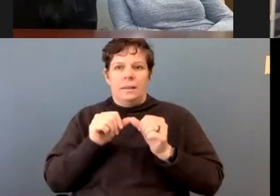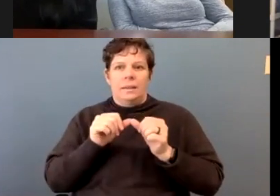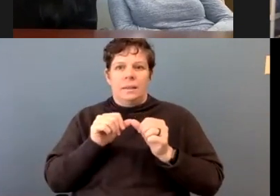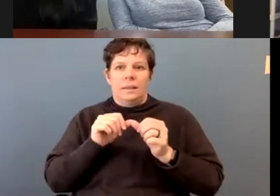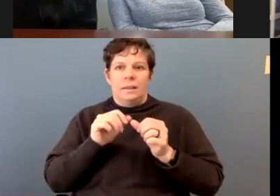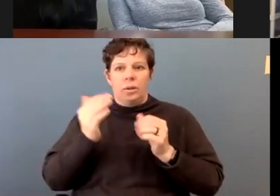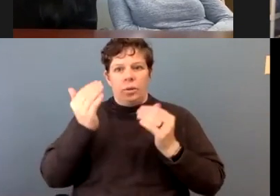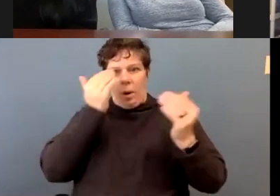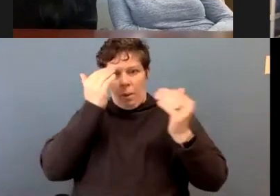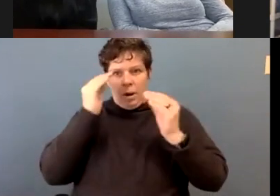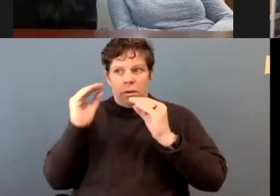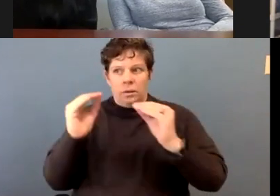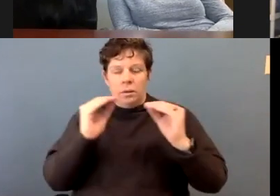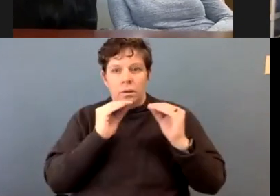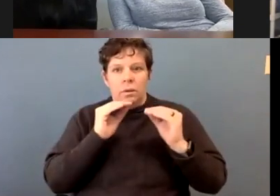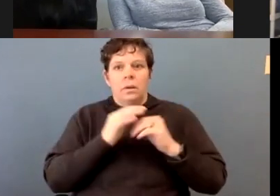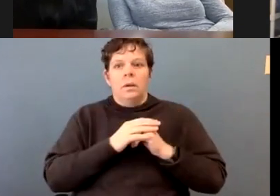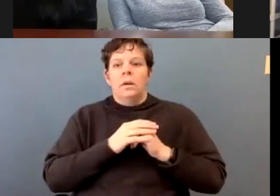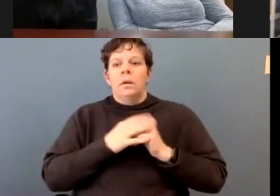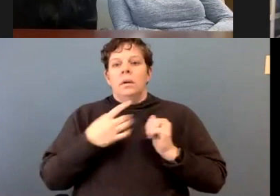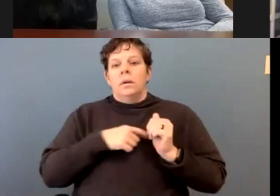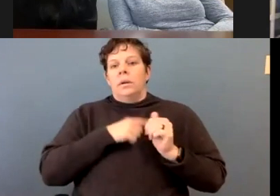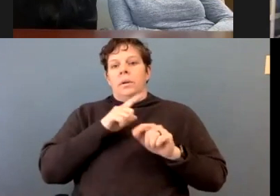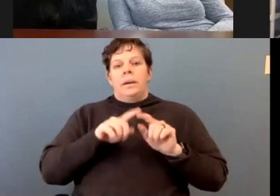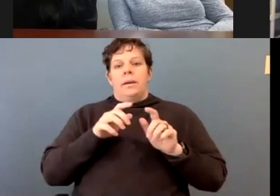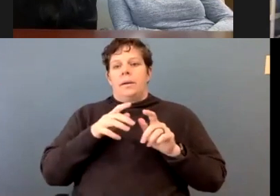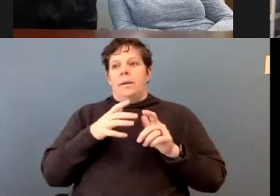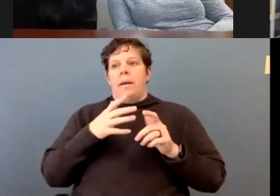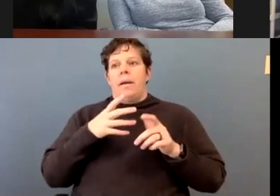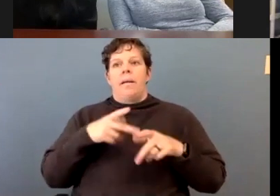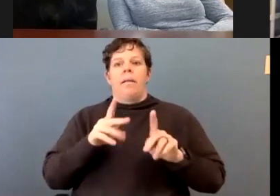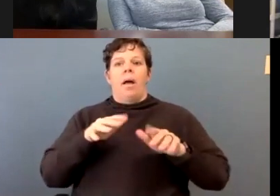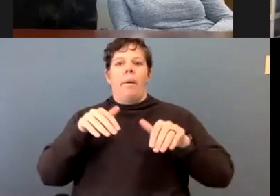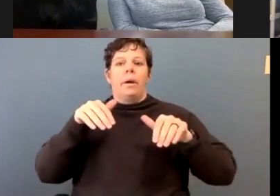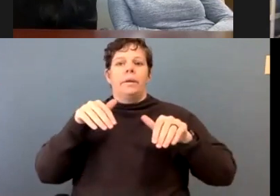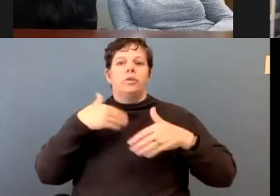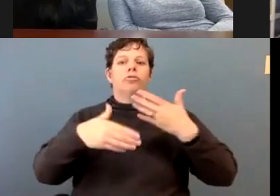awareness. We can't let it stop. We need to keep this going.